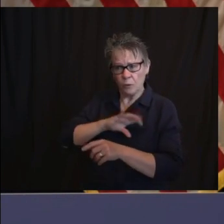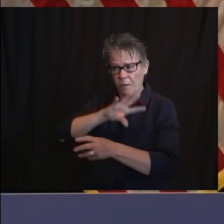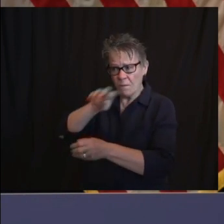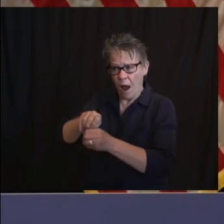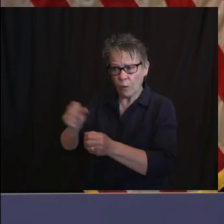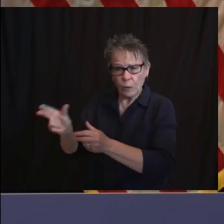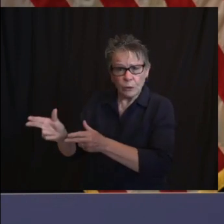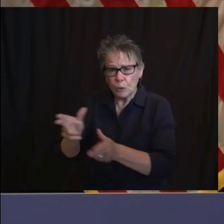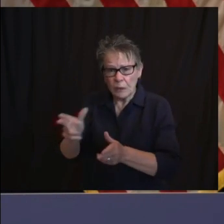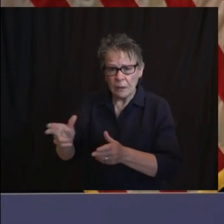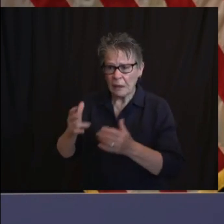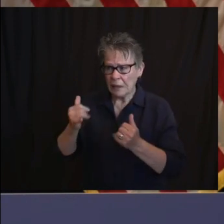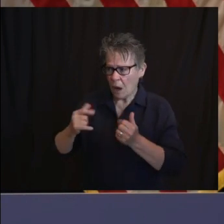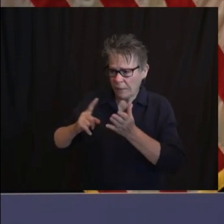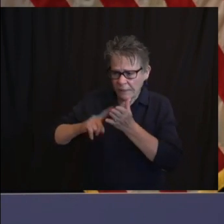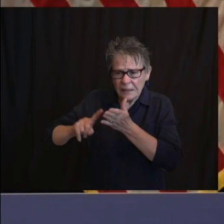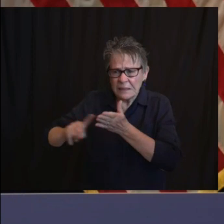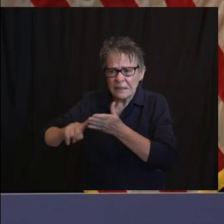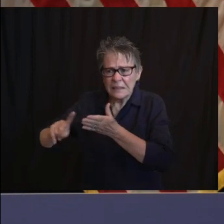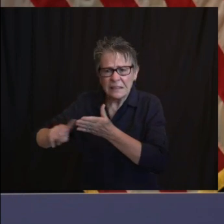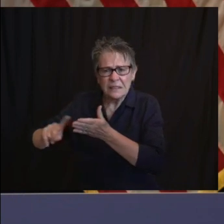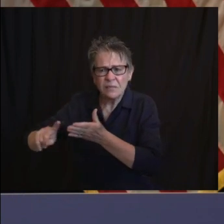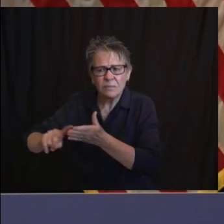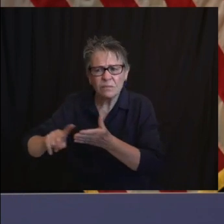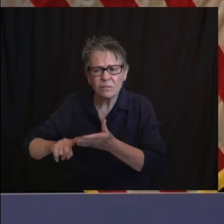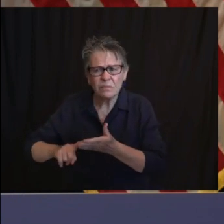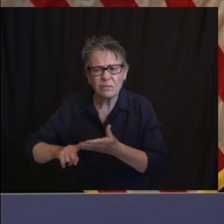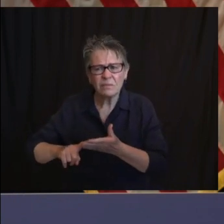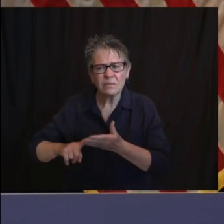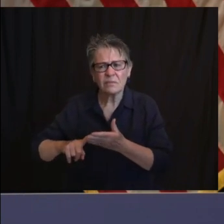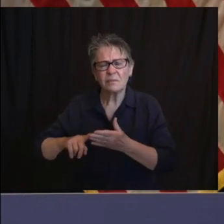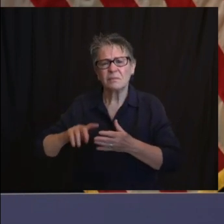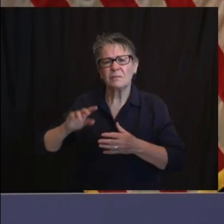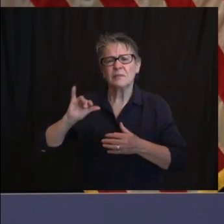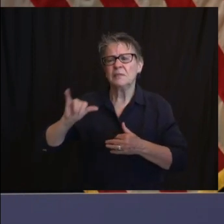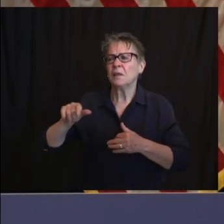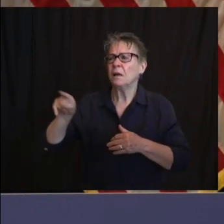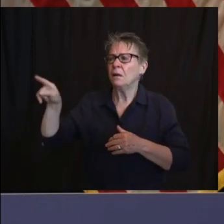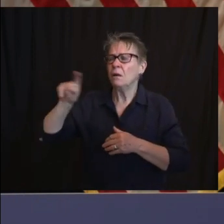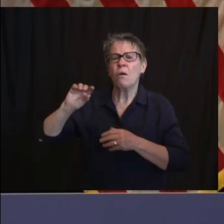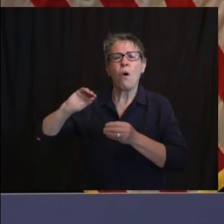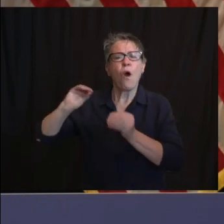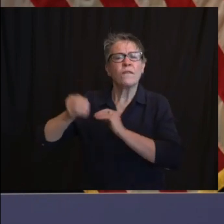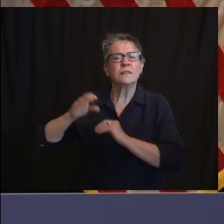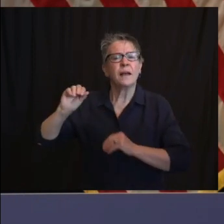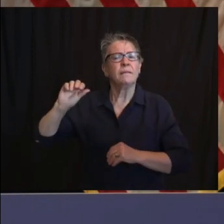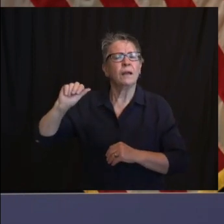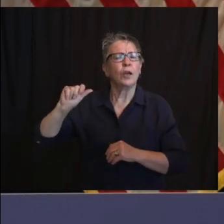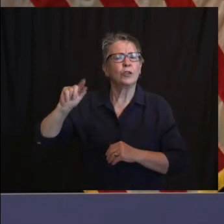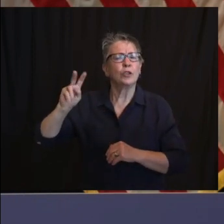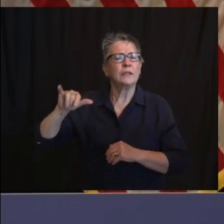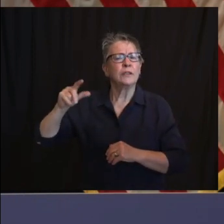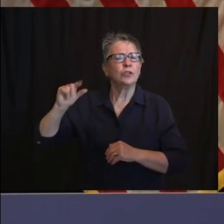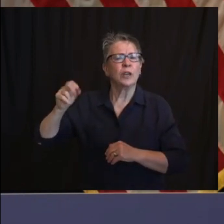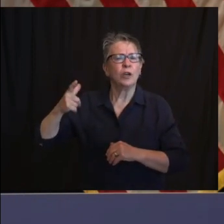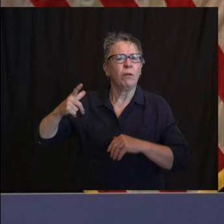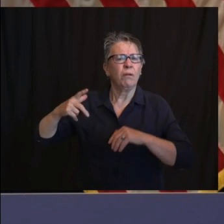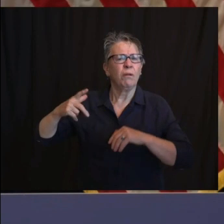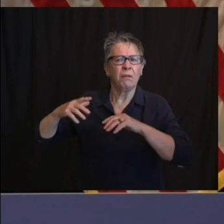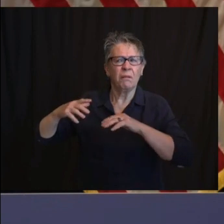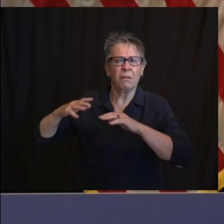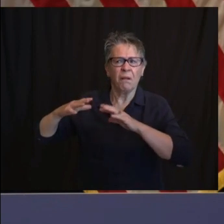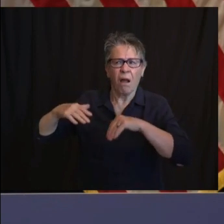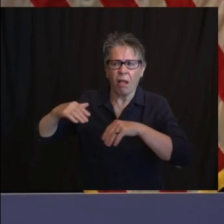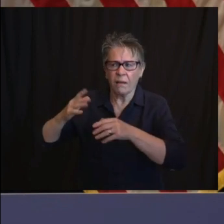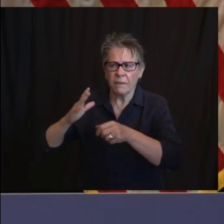that no OAG conclusion has been released for 11 months now. Is there a deadline for these investigations to conclude and the